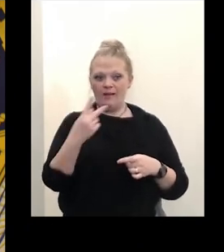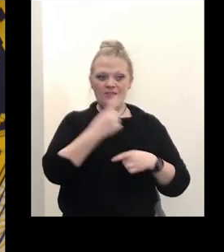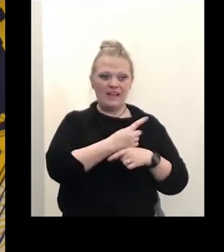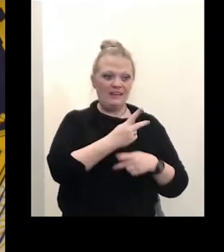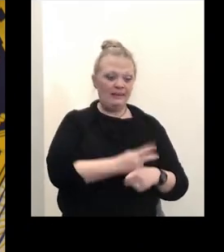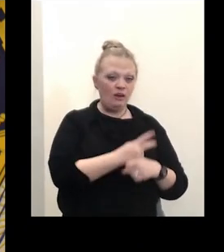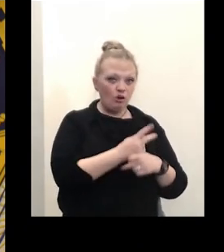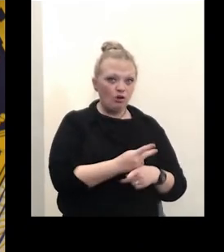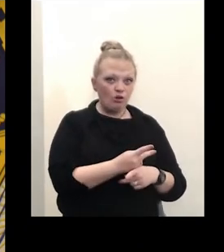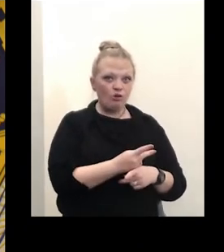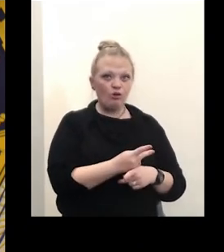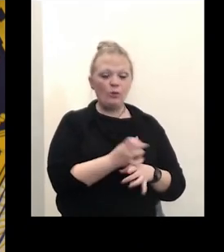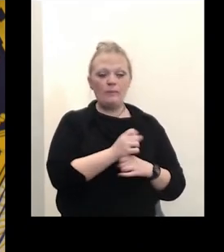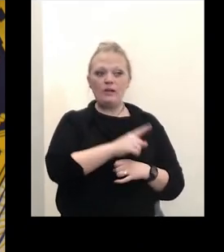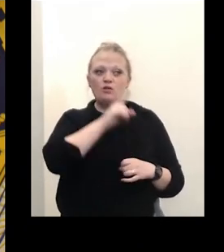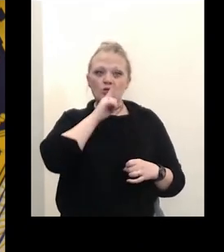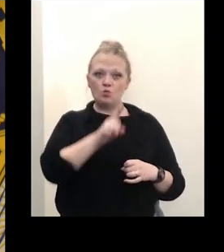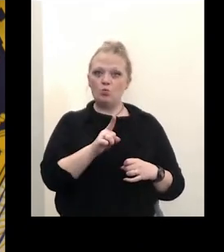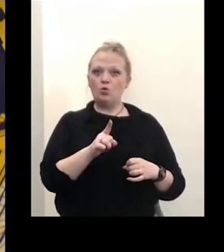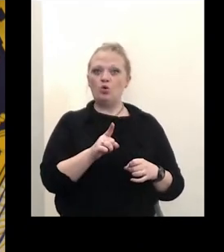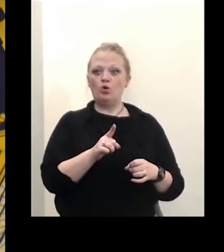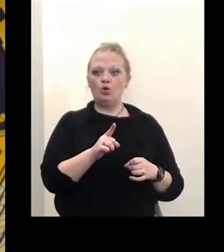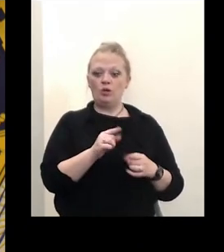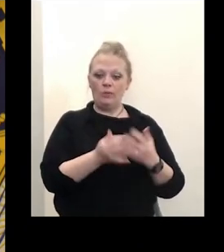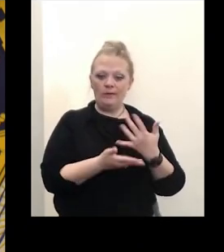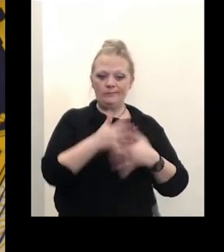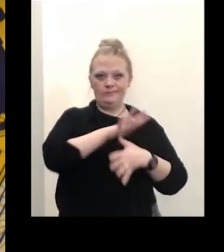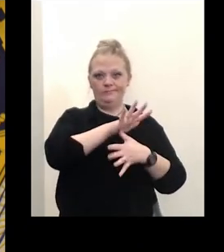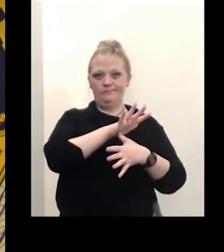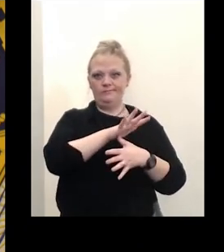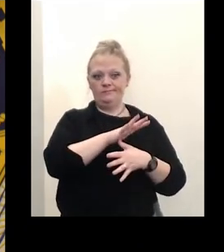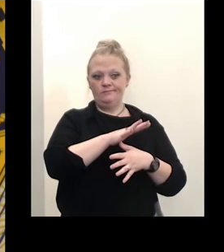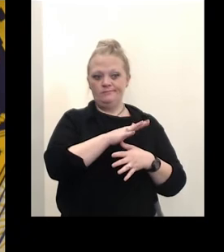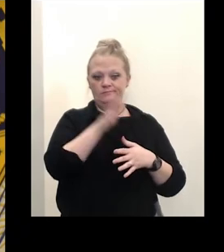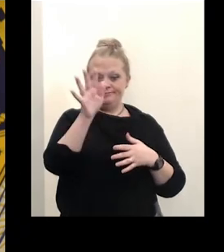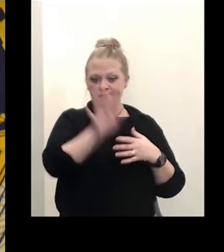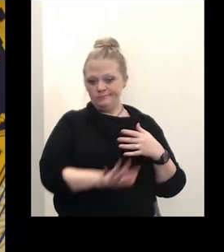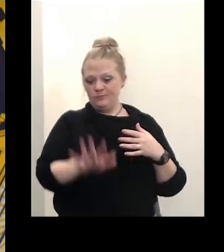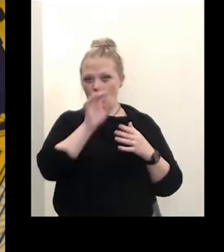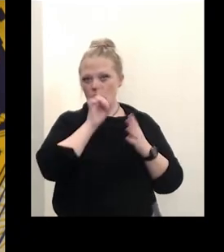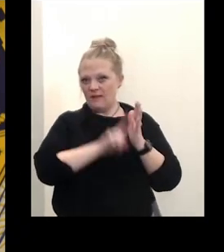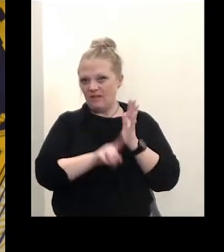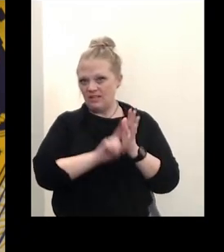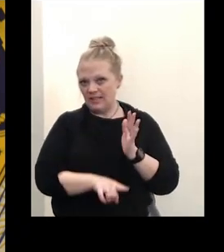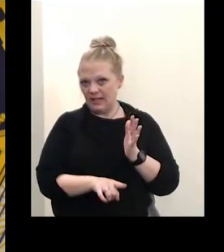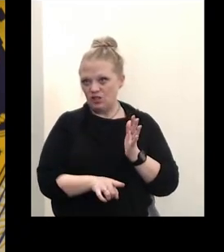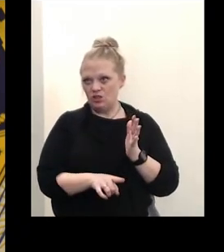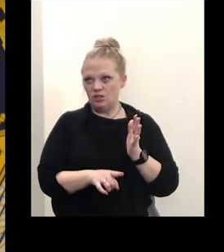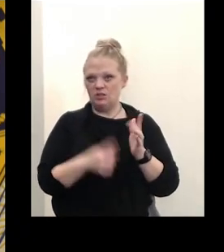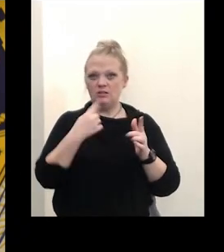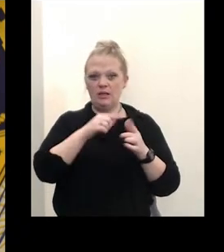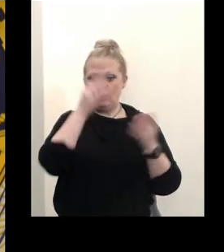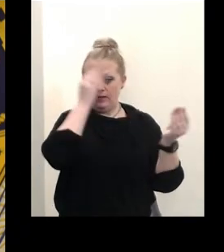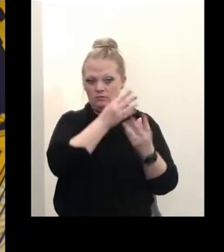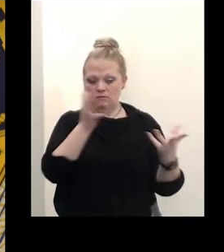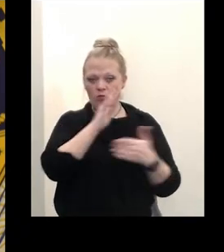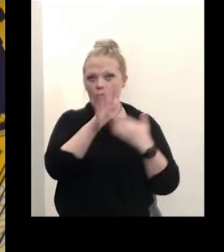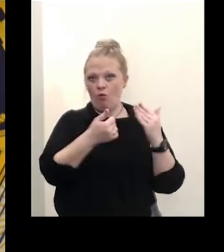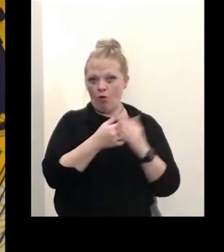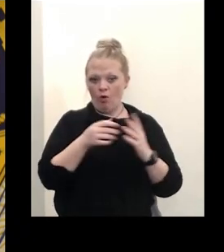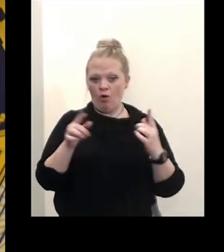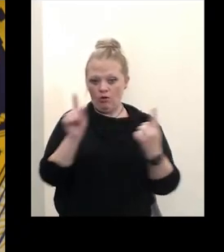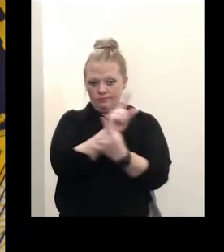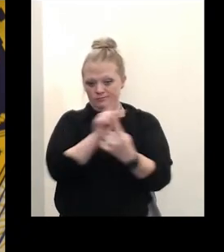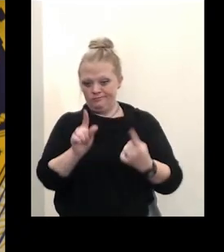we make sure that we prioritize those case investigations and we notify all close contacts in schools and